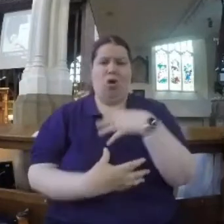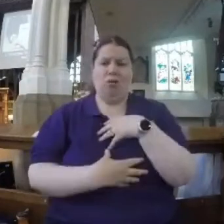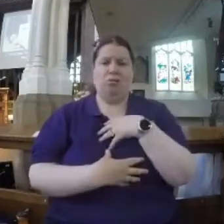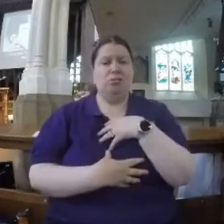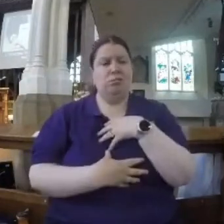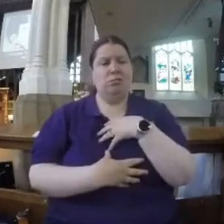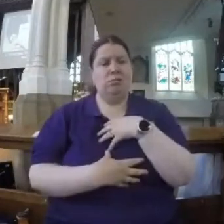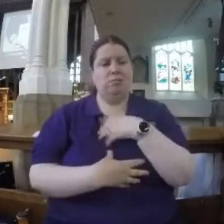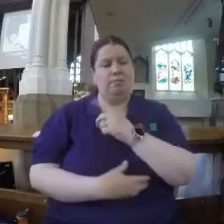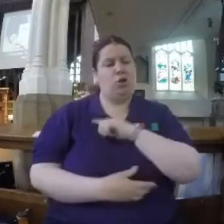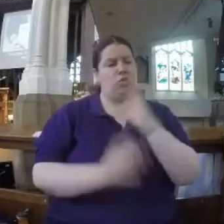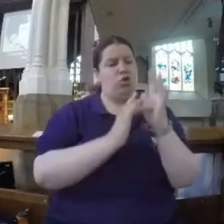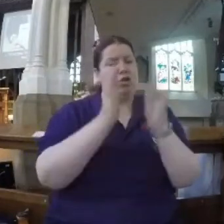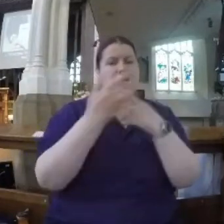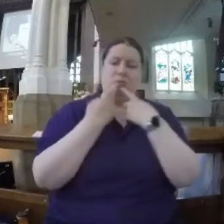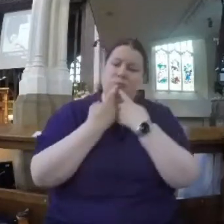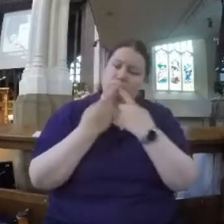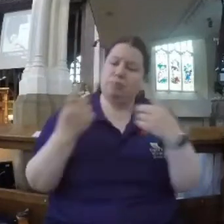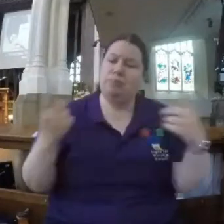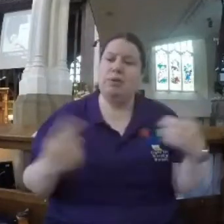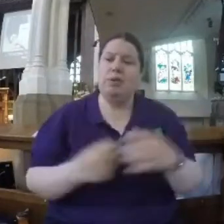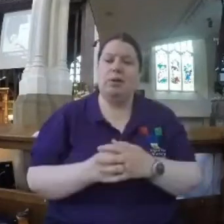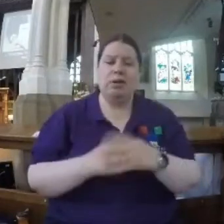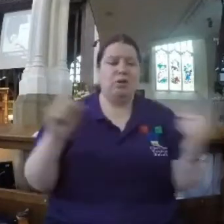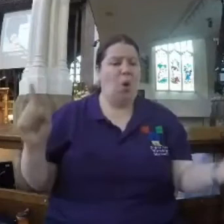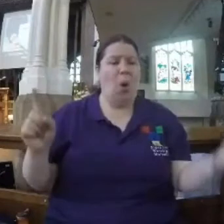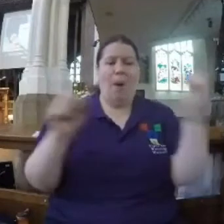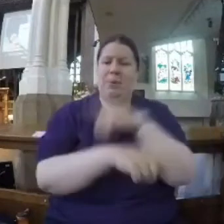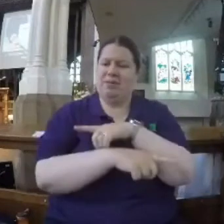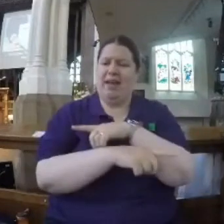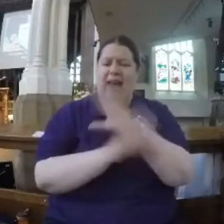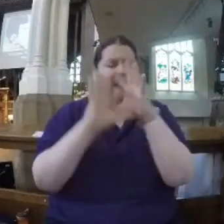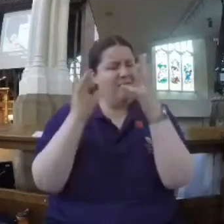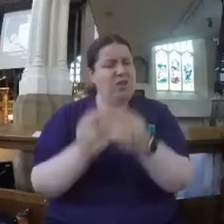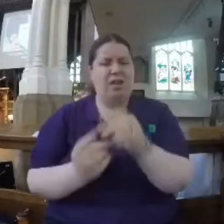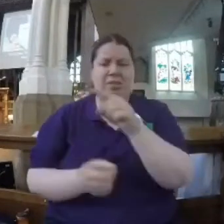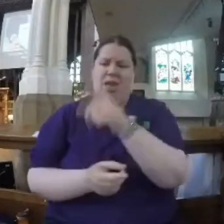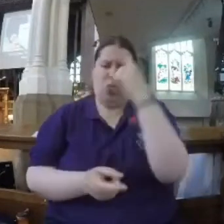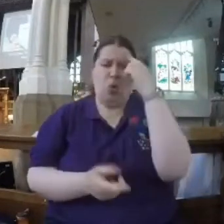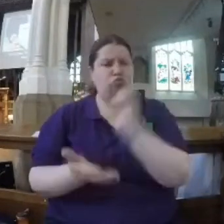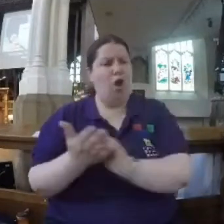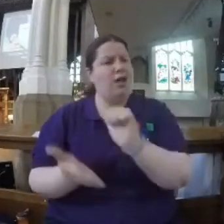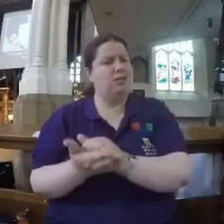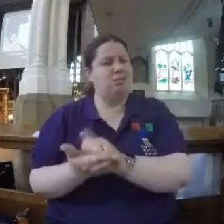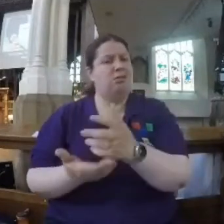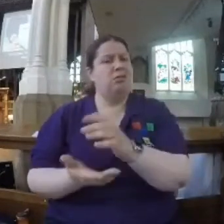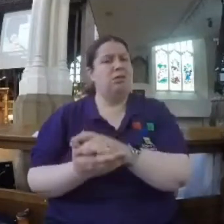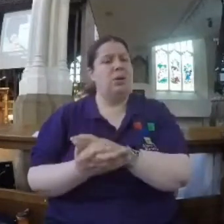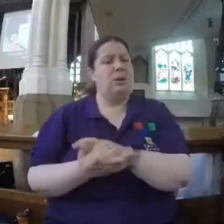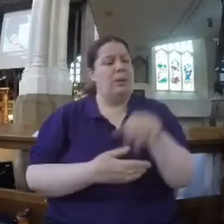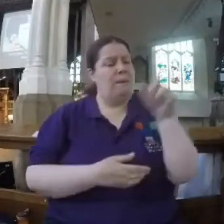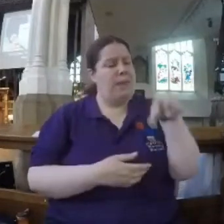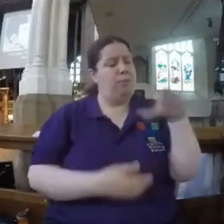by the things that Jesus is saying in these Beatitudes. It goes against everything they've stood for. Jesus says, the meek